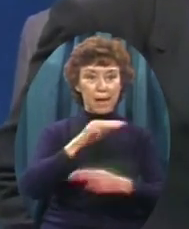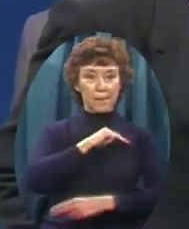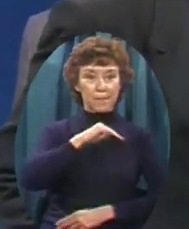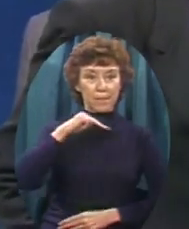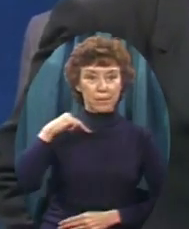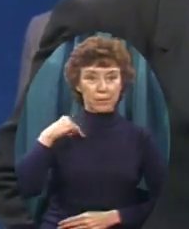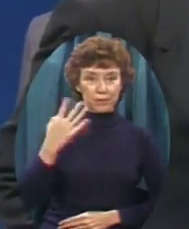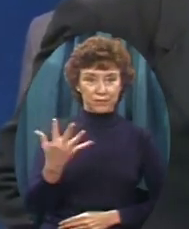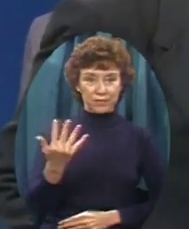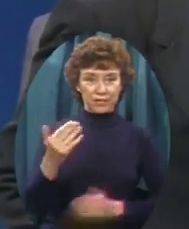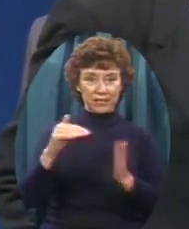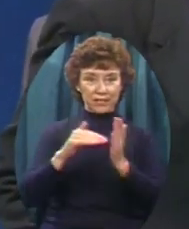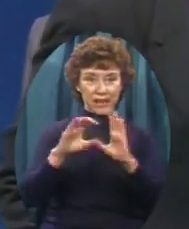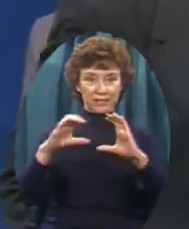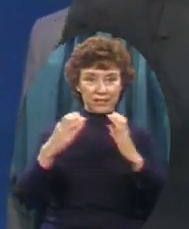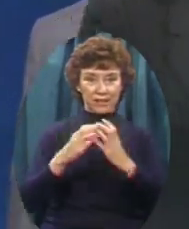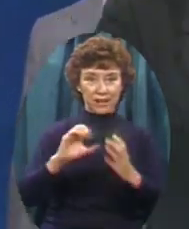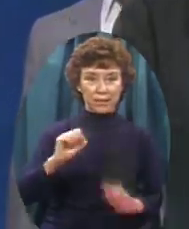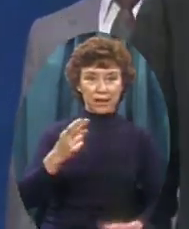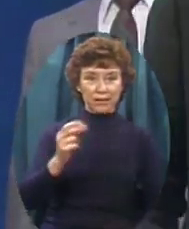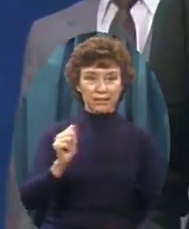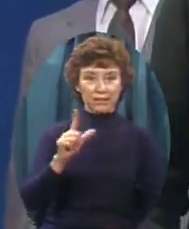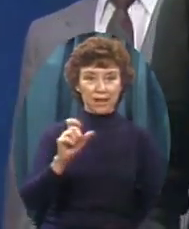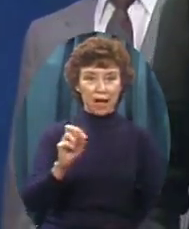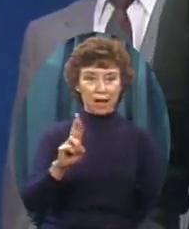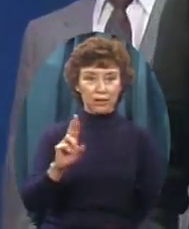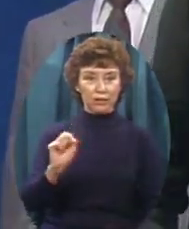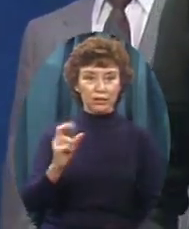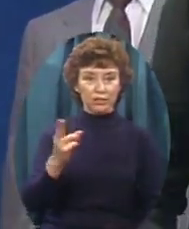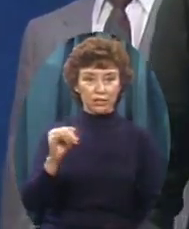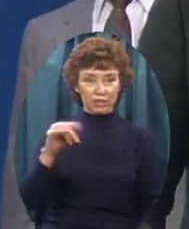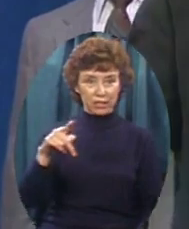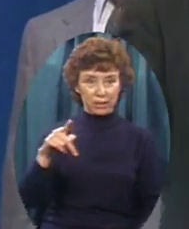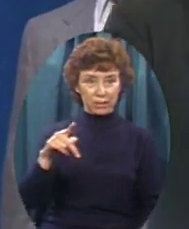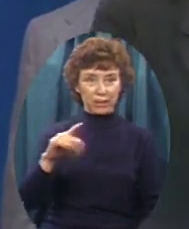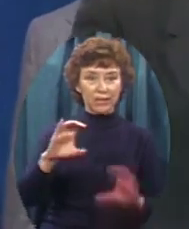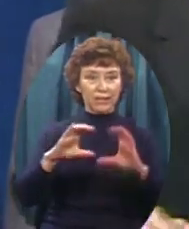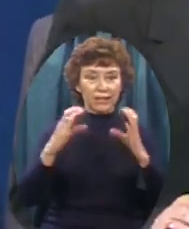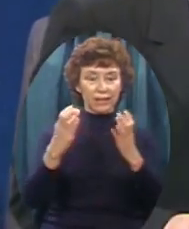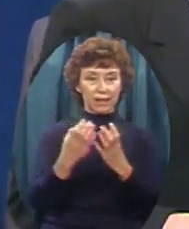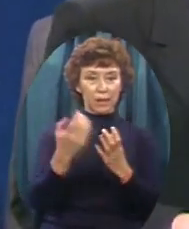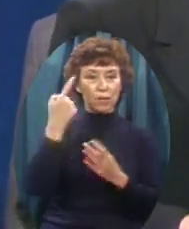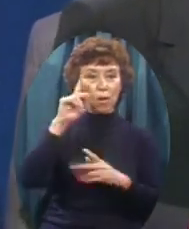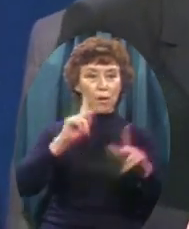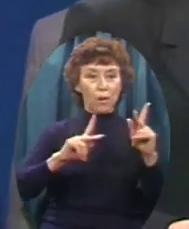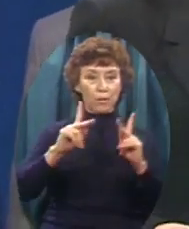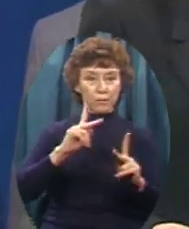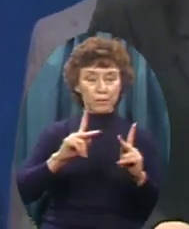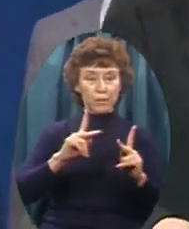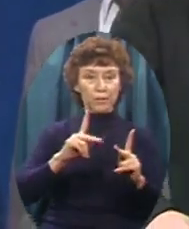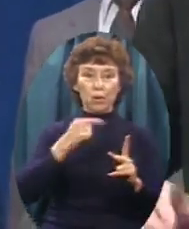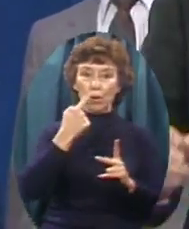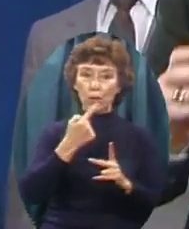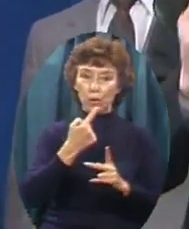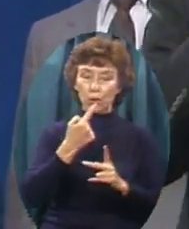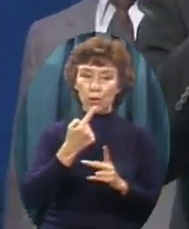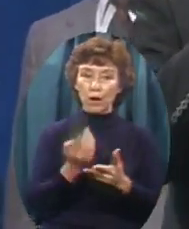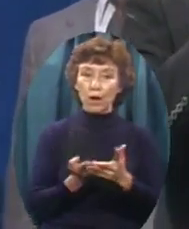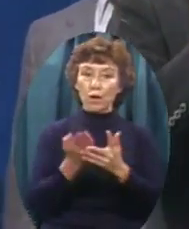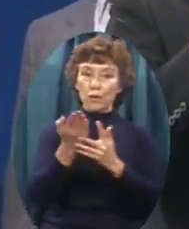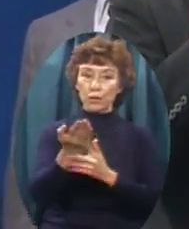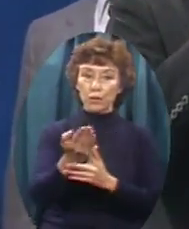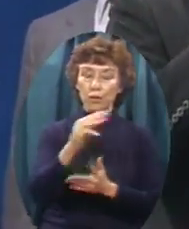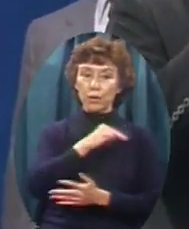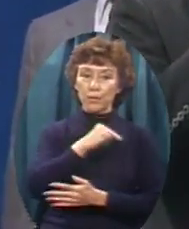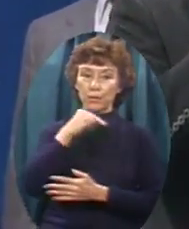Club, a scholarship club of people all over several nations who, by membership in that club and a